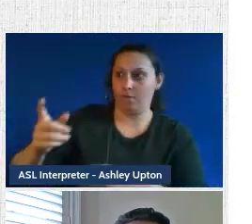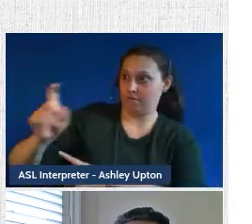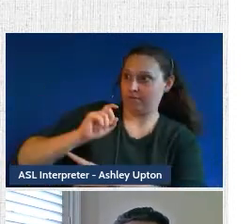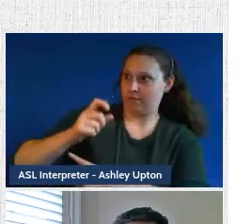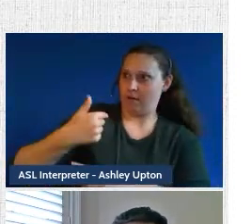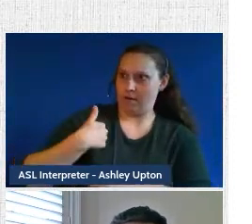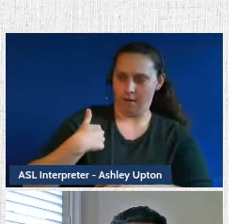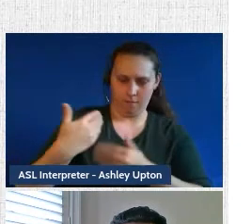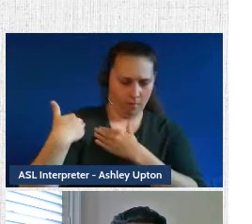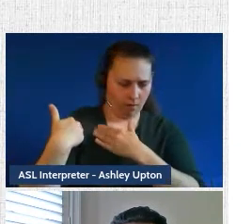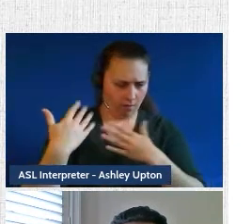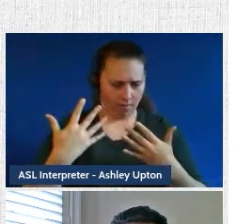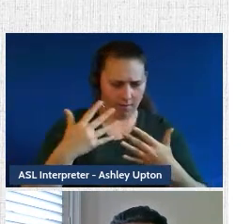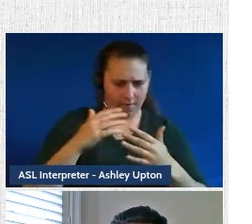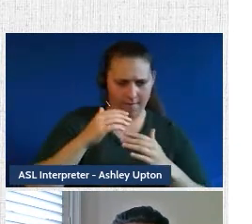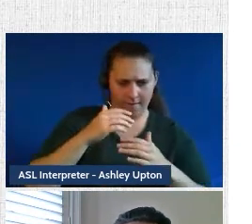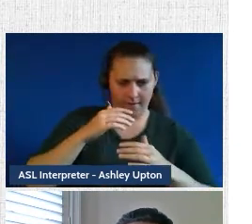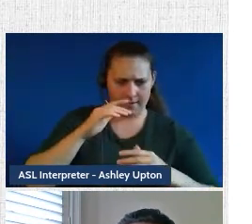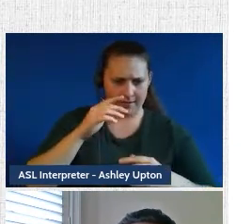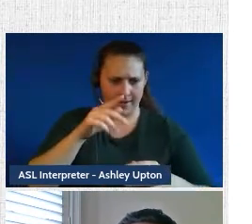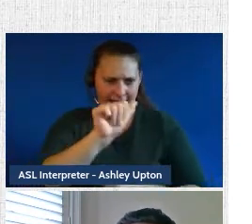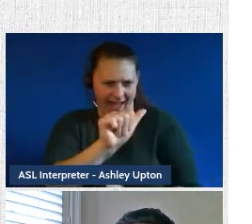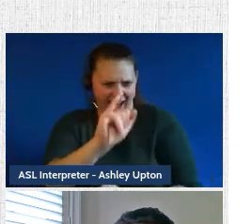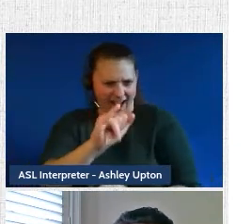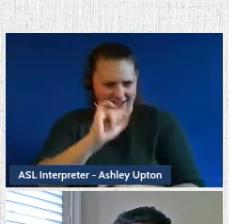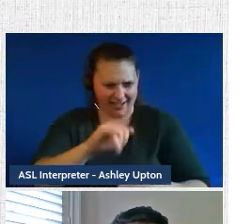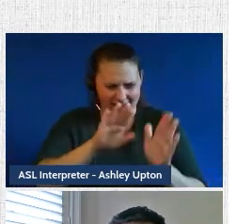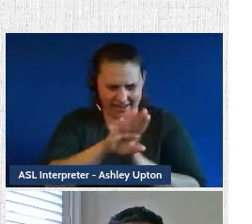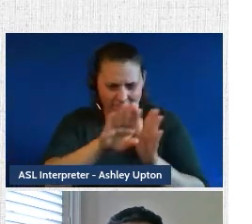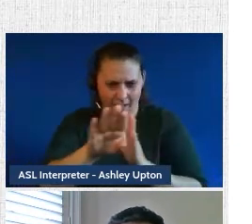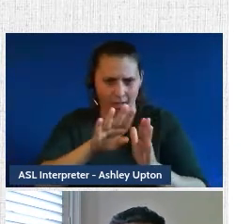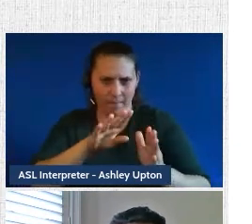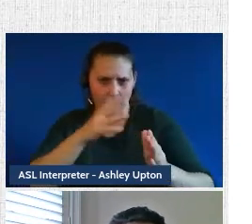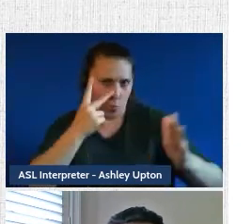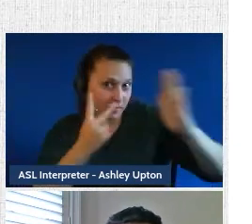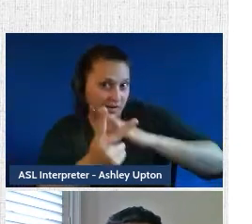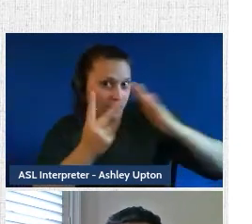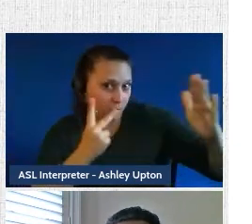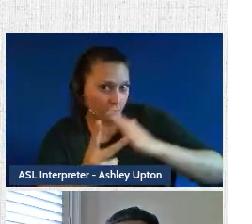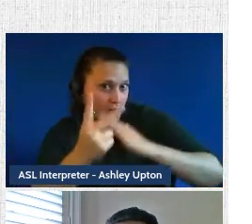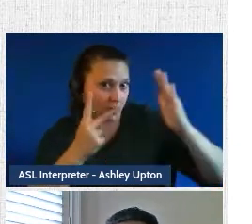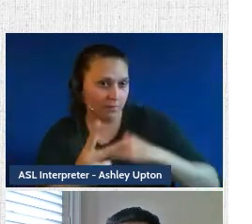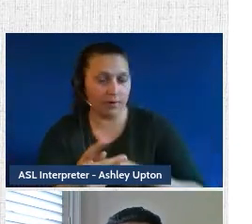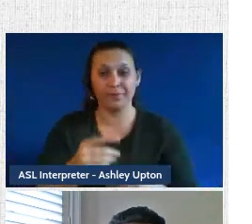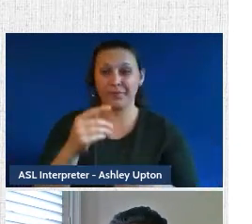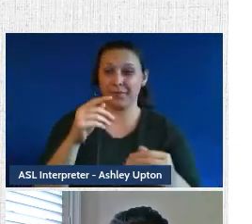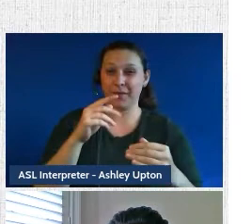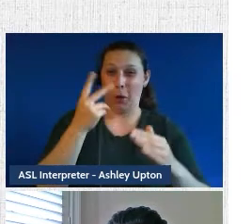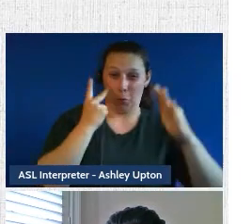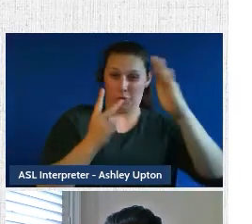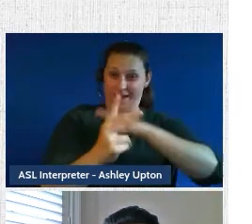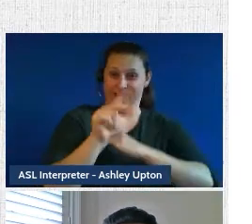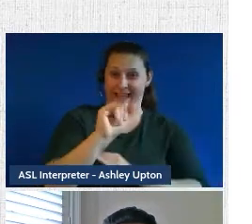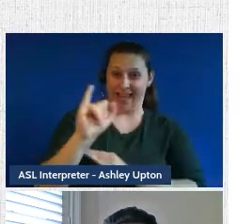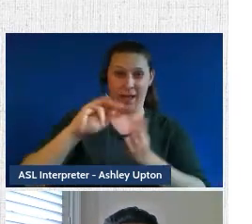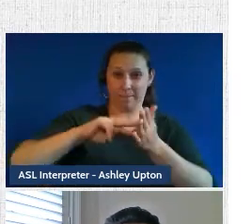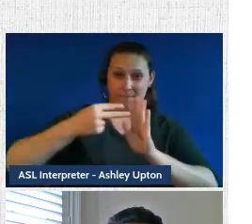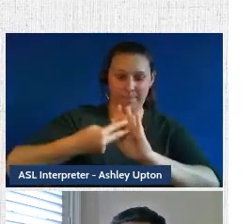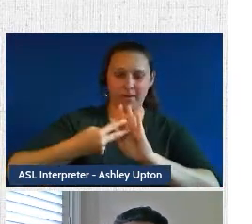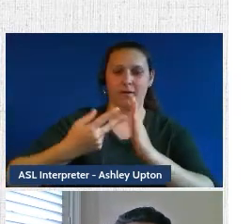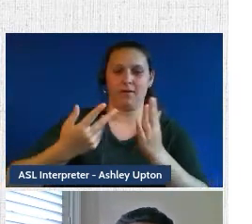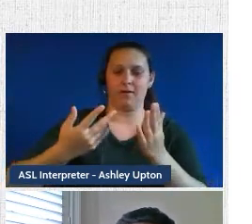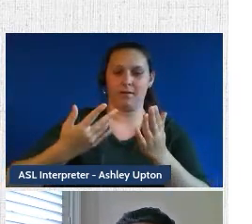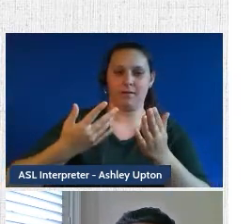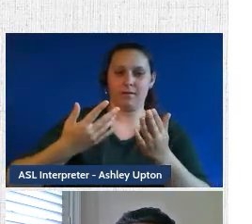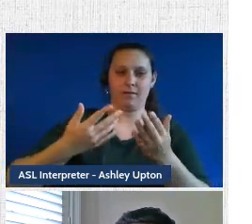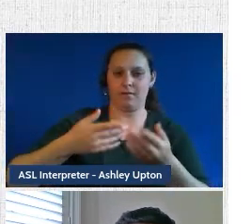how we could create a predictive AI in the consumer complaint sphere. And when I say predictive AI, I'm explaining something I think